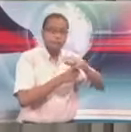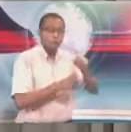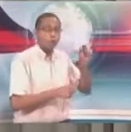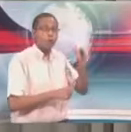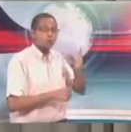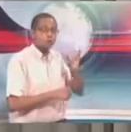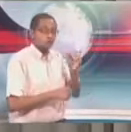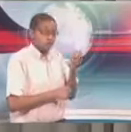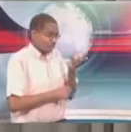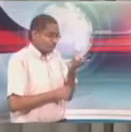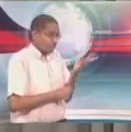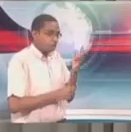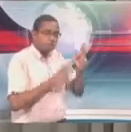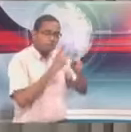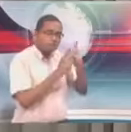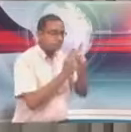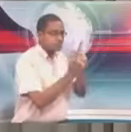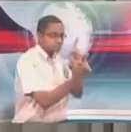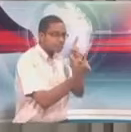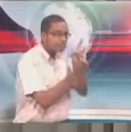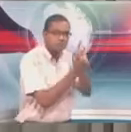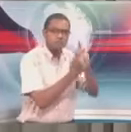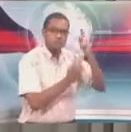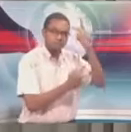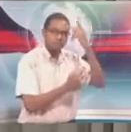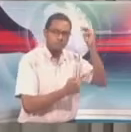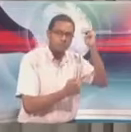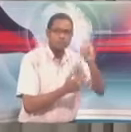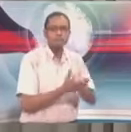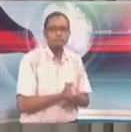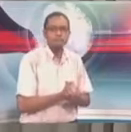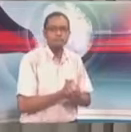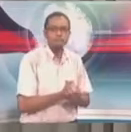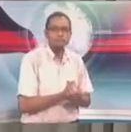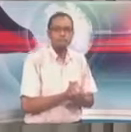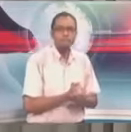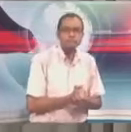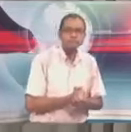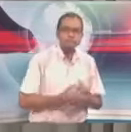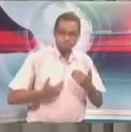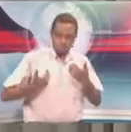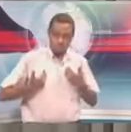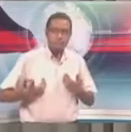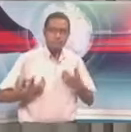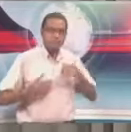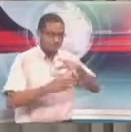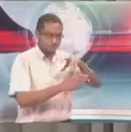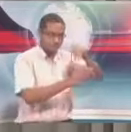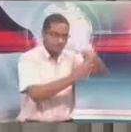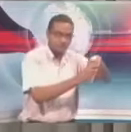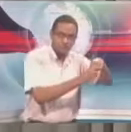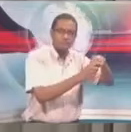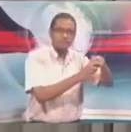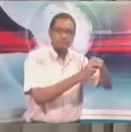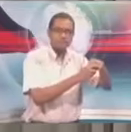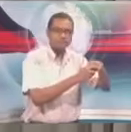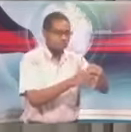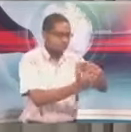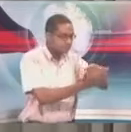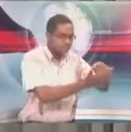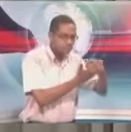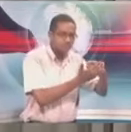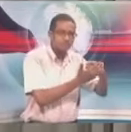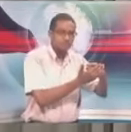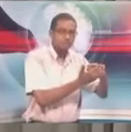Minister of Foreign Affairs, Minister Moses, and myself. That was the extent of the Trinidadian delegation. The extent of the Venezuelan delegation